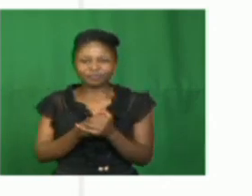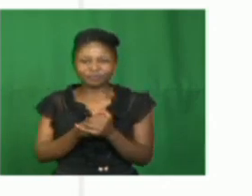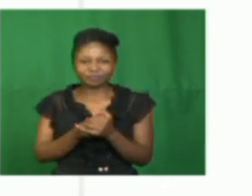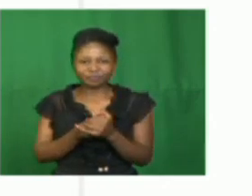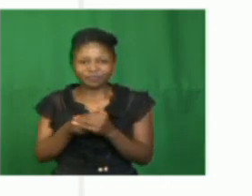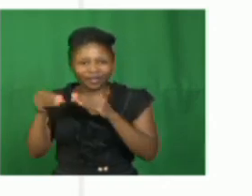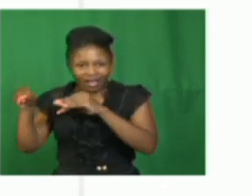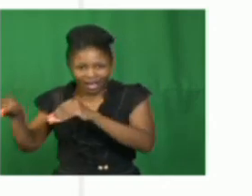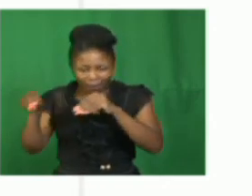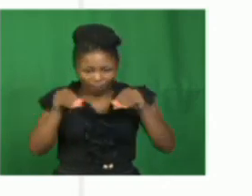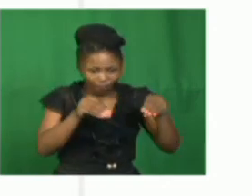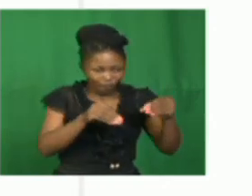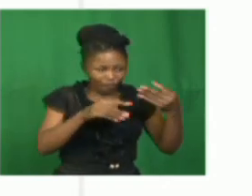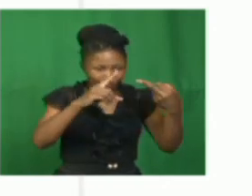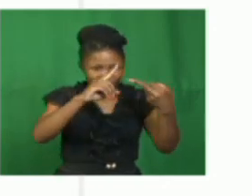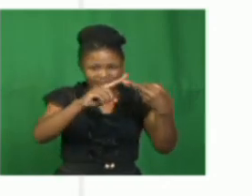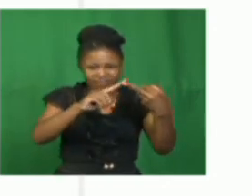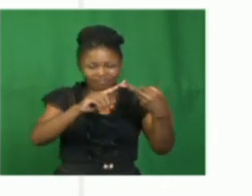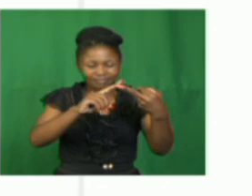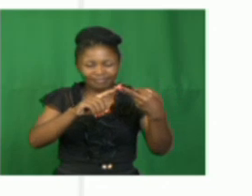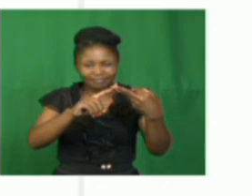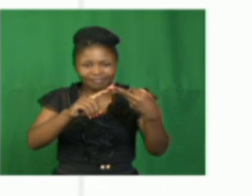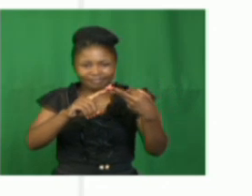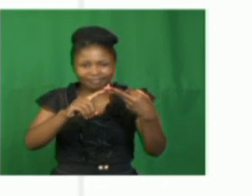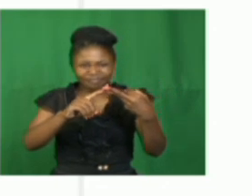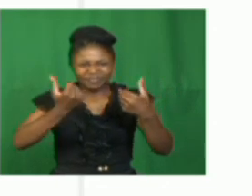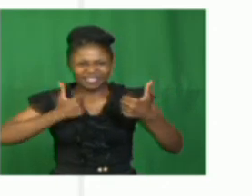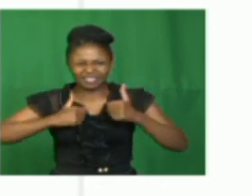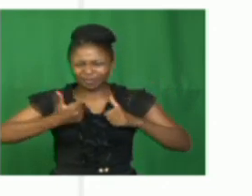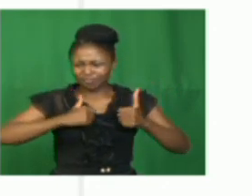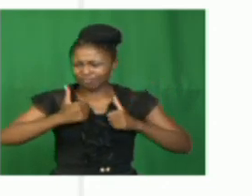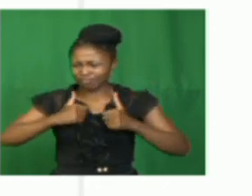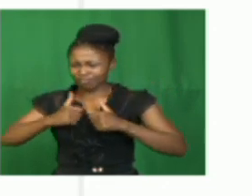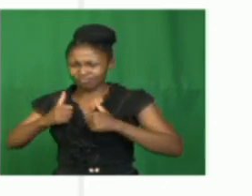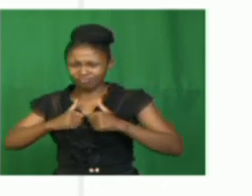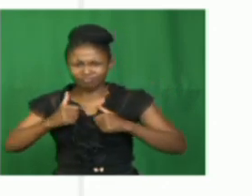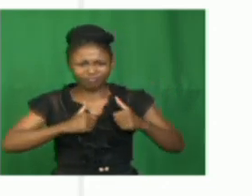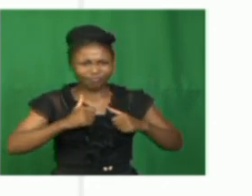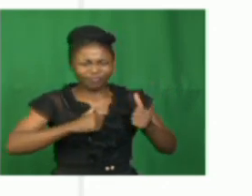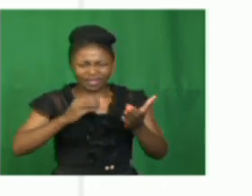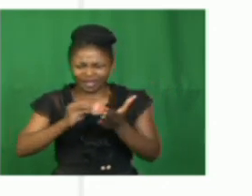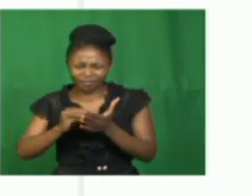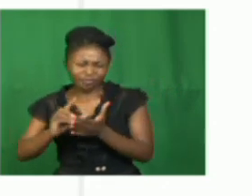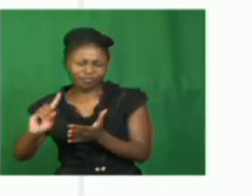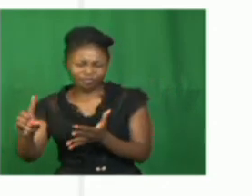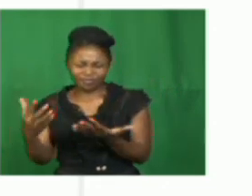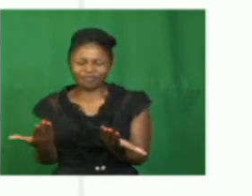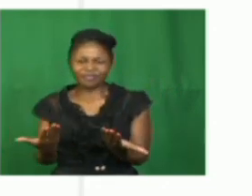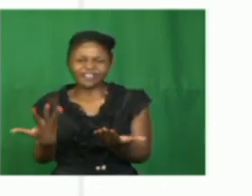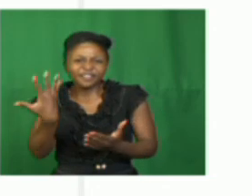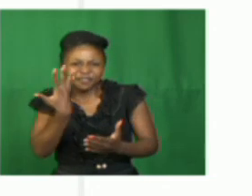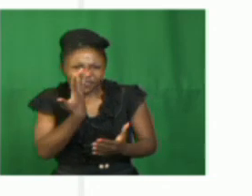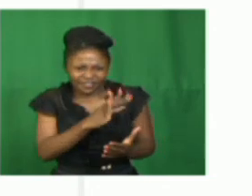on to the third one, which is the dramatic action. We have been talking about characters.